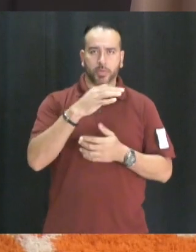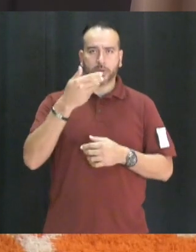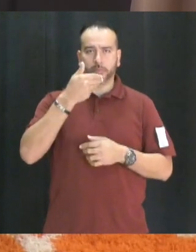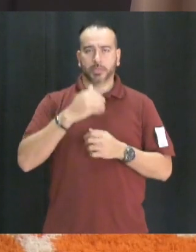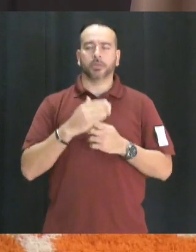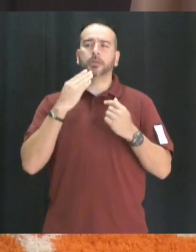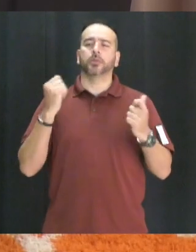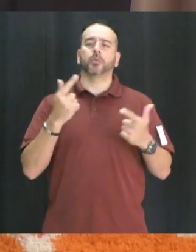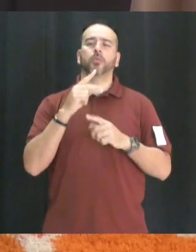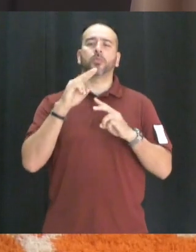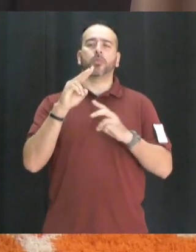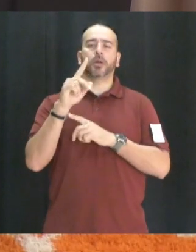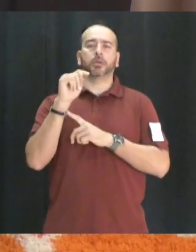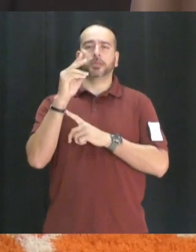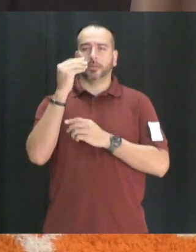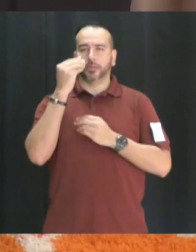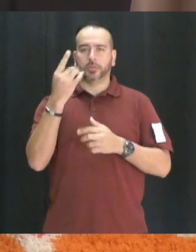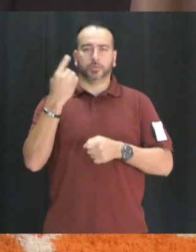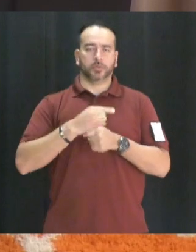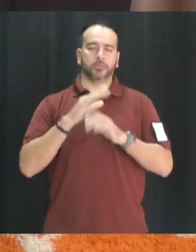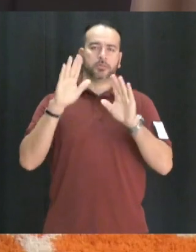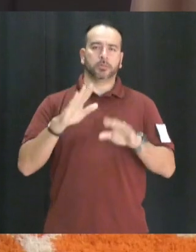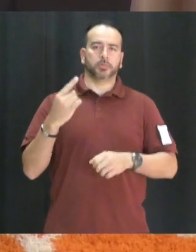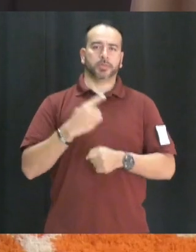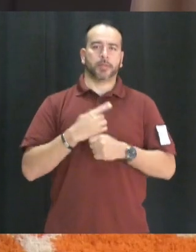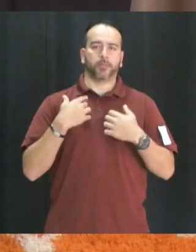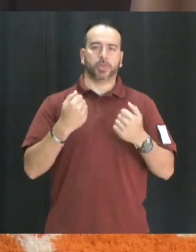Thank you everyone for watching Brave TV News, and have a good day Braves.